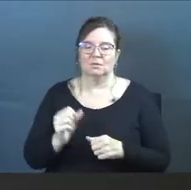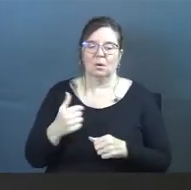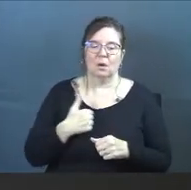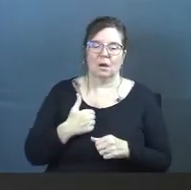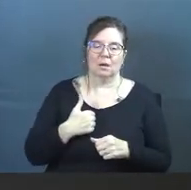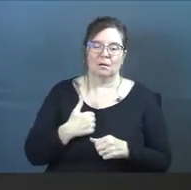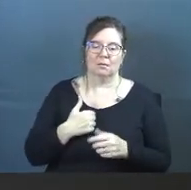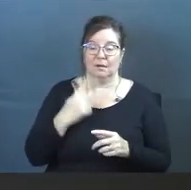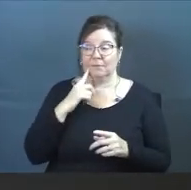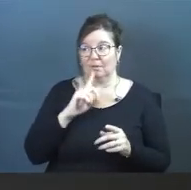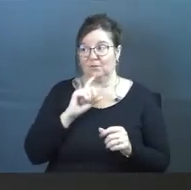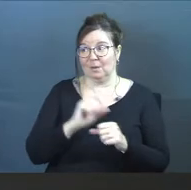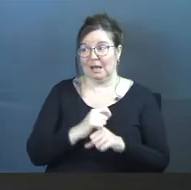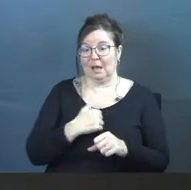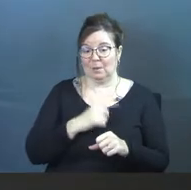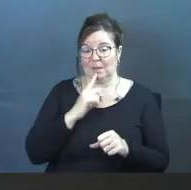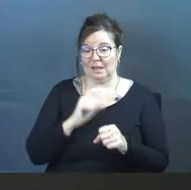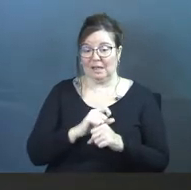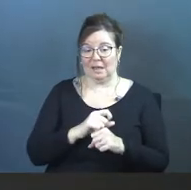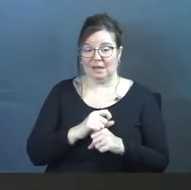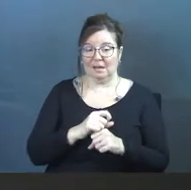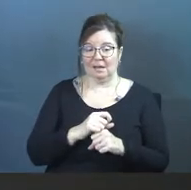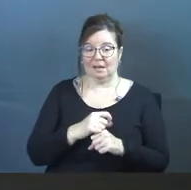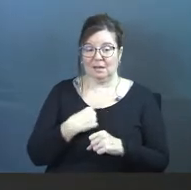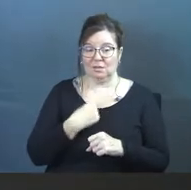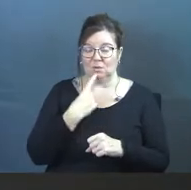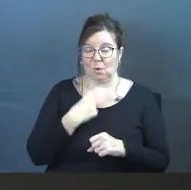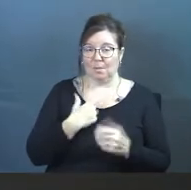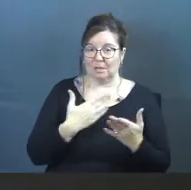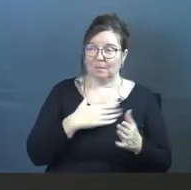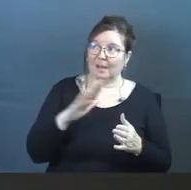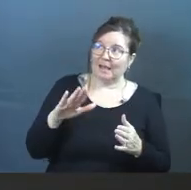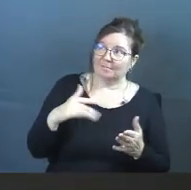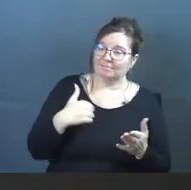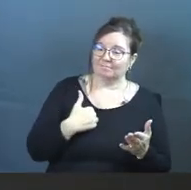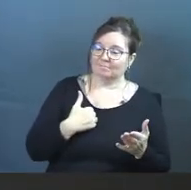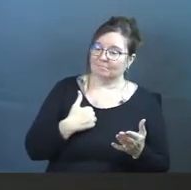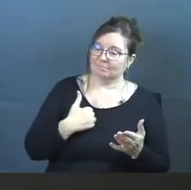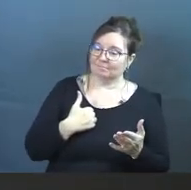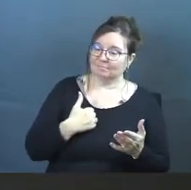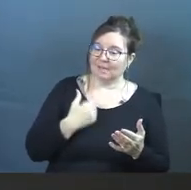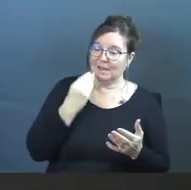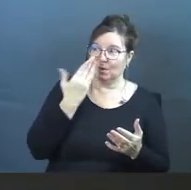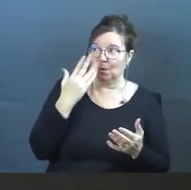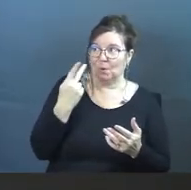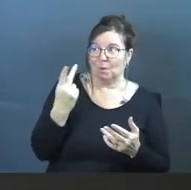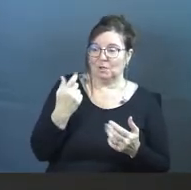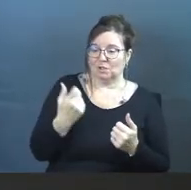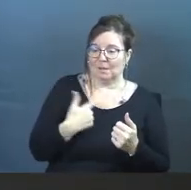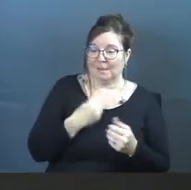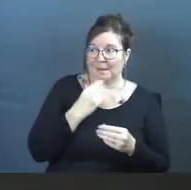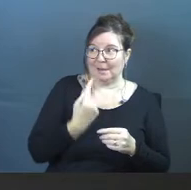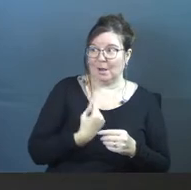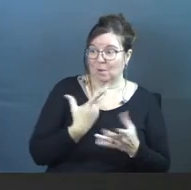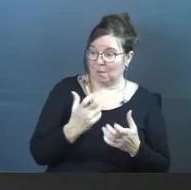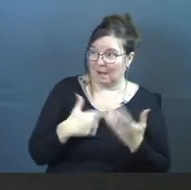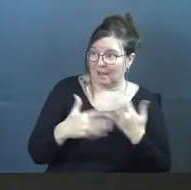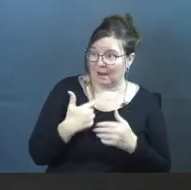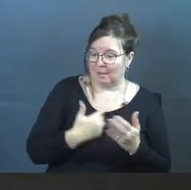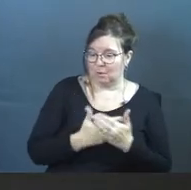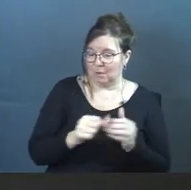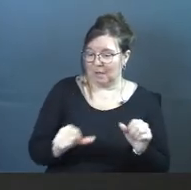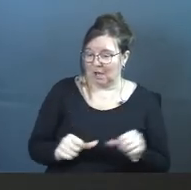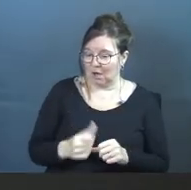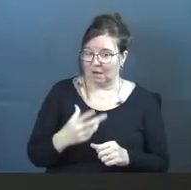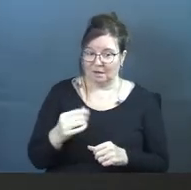so I was, I mean, for real, y'all, I was literally, I said, I told my server, was like, hey, dude, I know we don't know each other, but want to hang out? You know, I'm